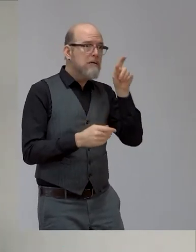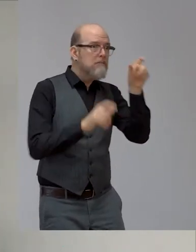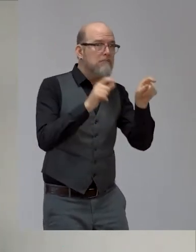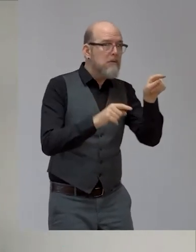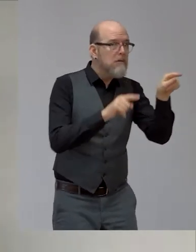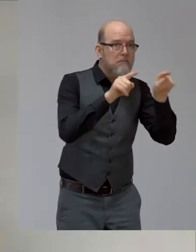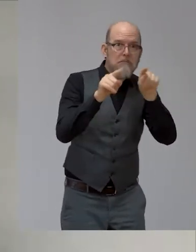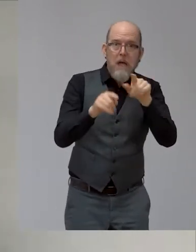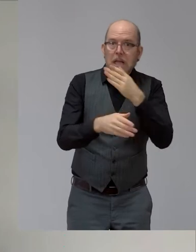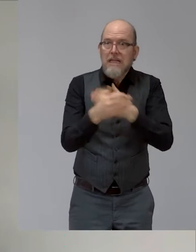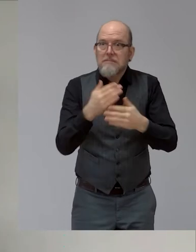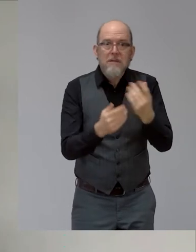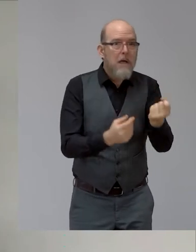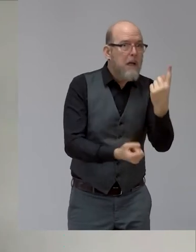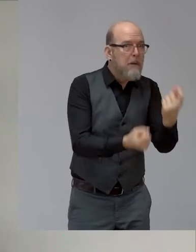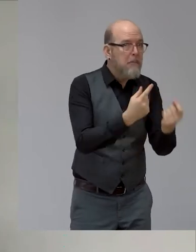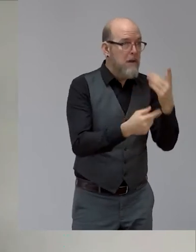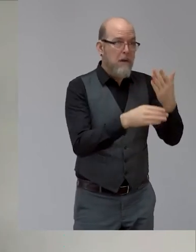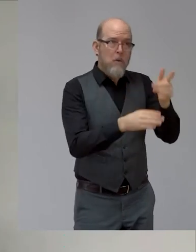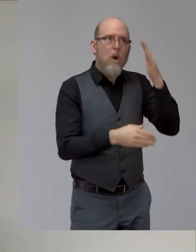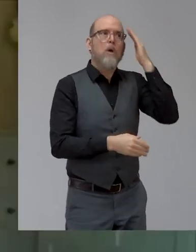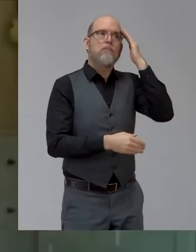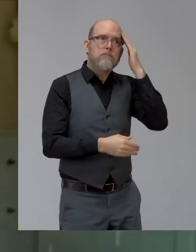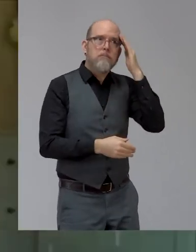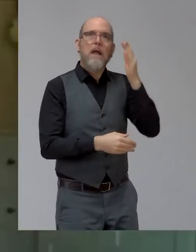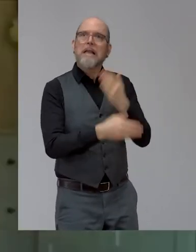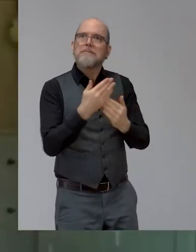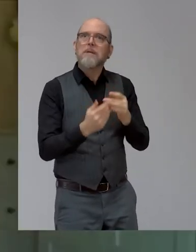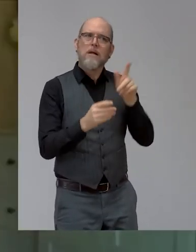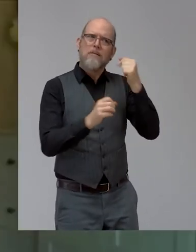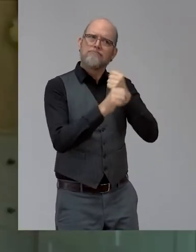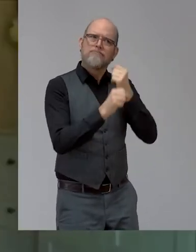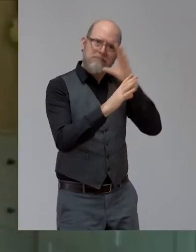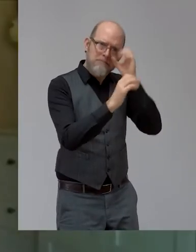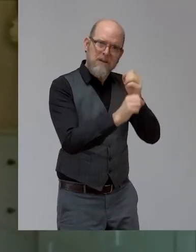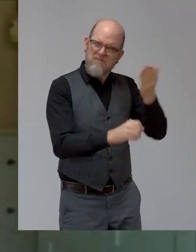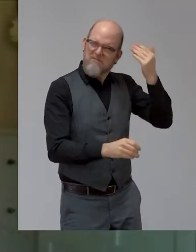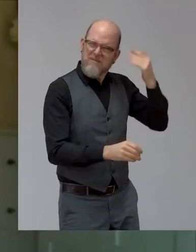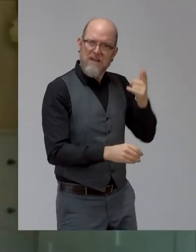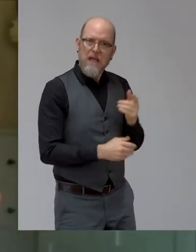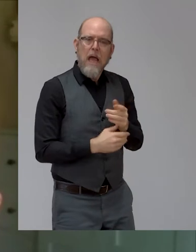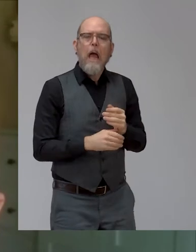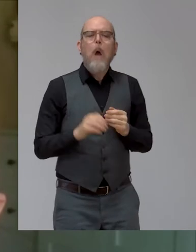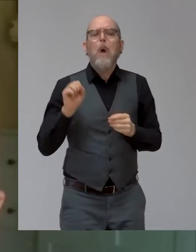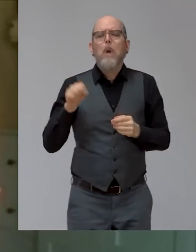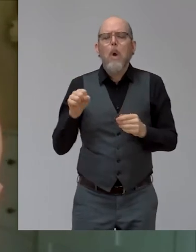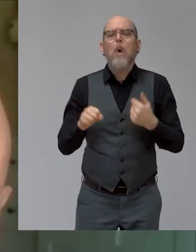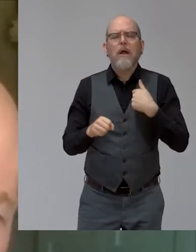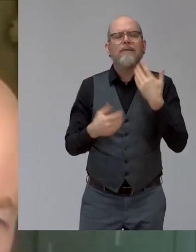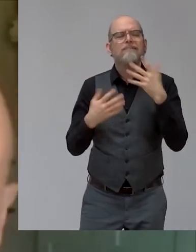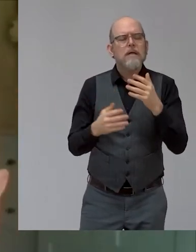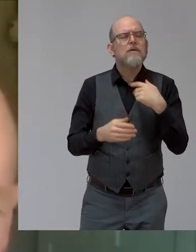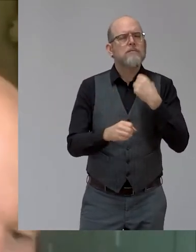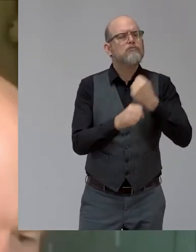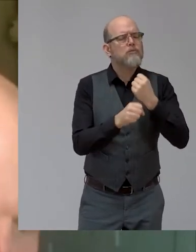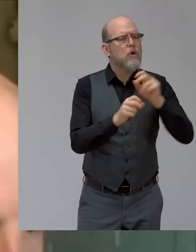was this something you were aware of even? Good question. mean, to a degree, yes, because we'd already launched, um, we're, we're,